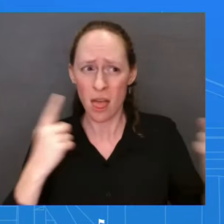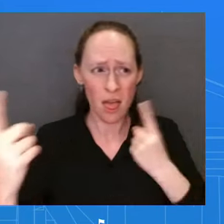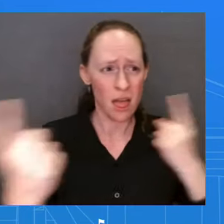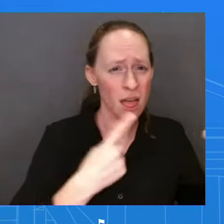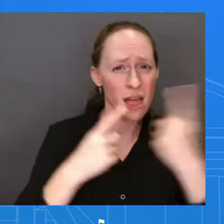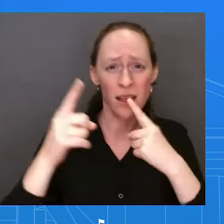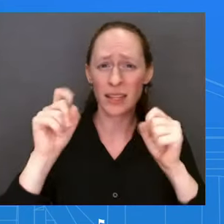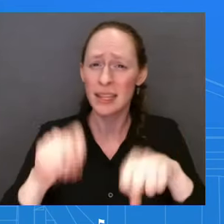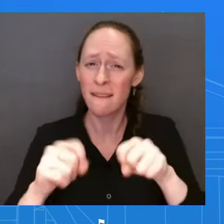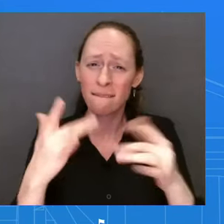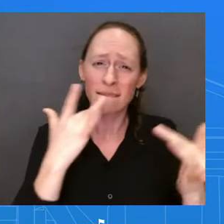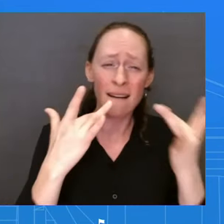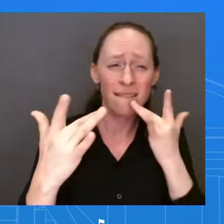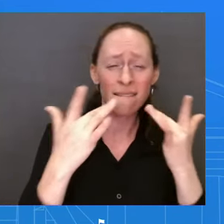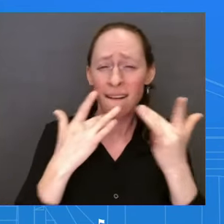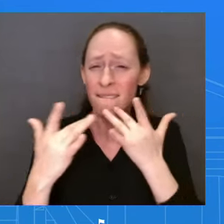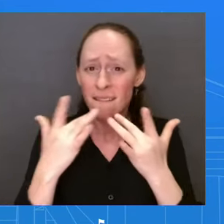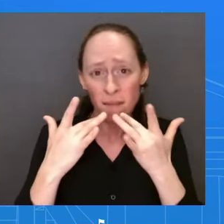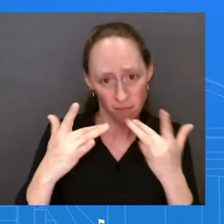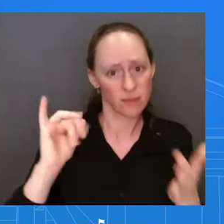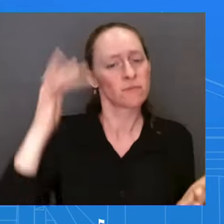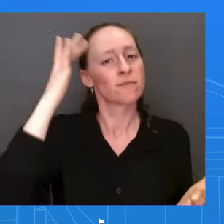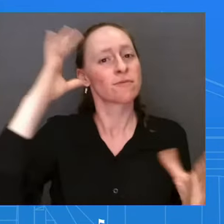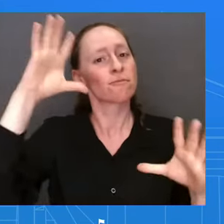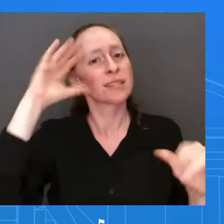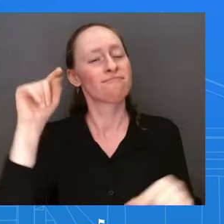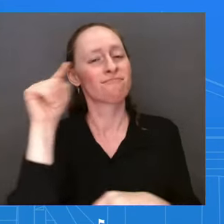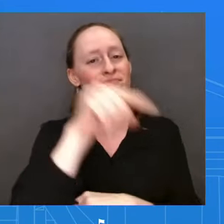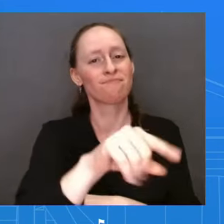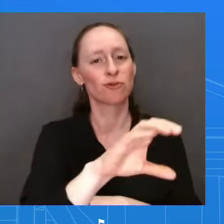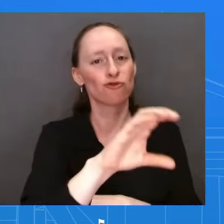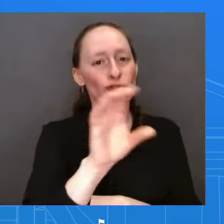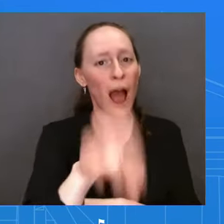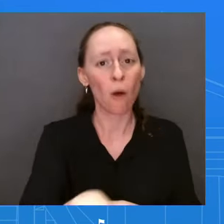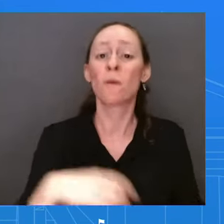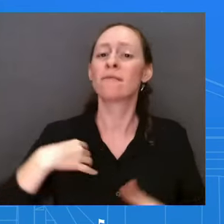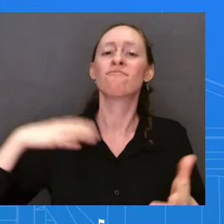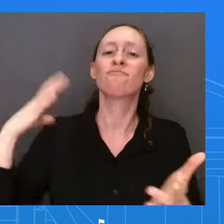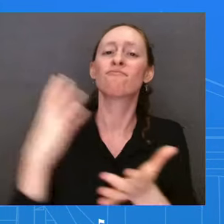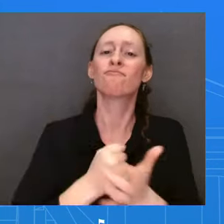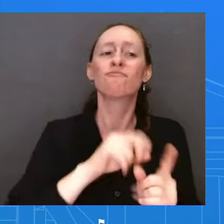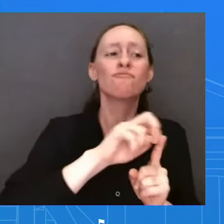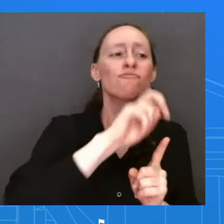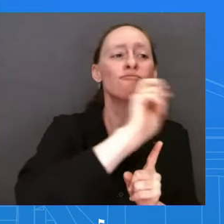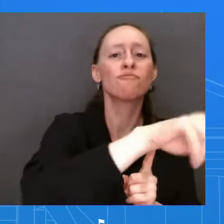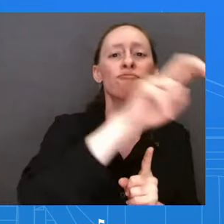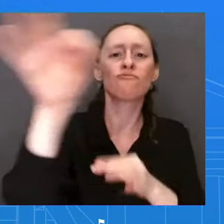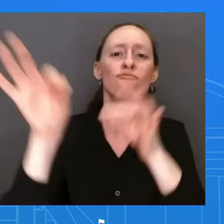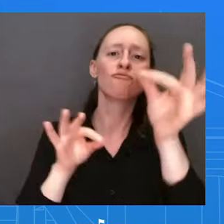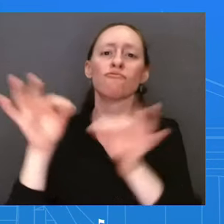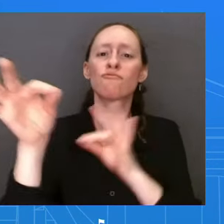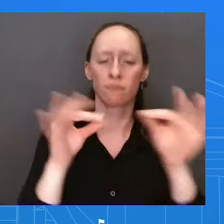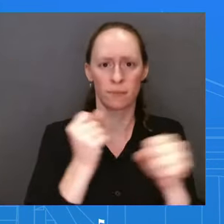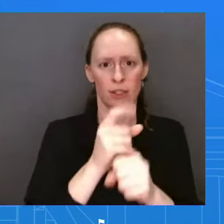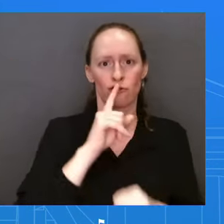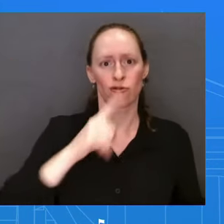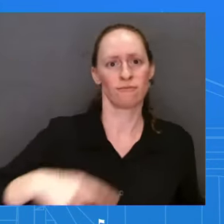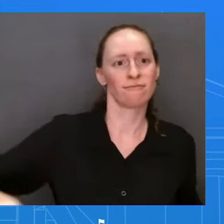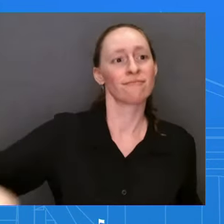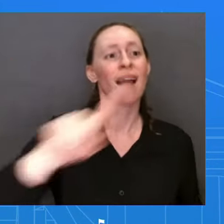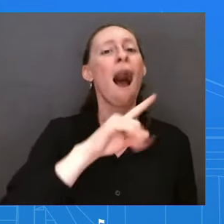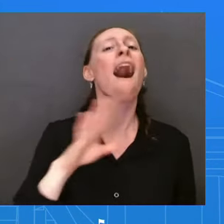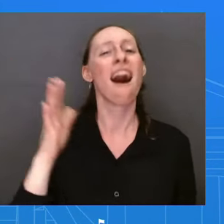talking to Americans about everything that he's doing, to make sure that we grow the economy by growing the middle class,